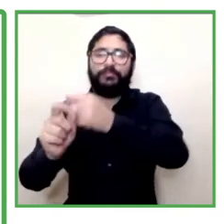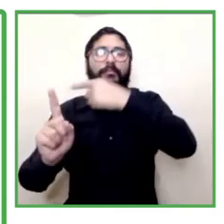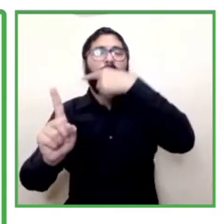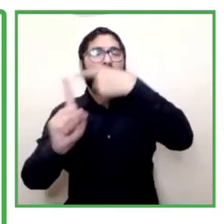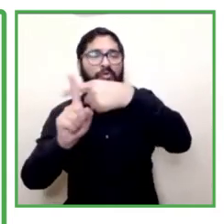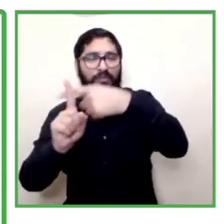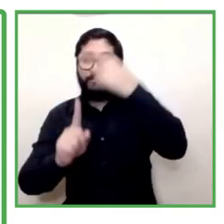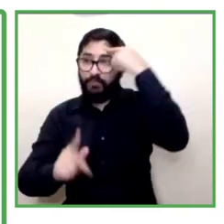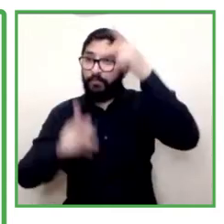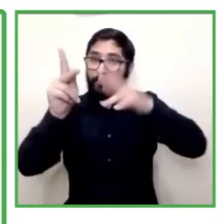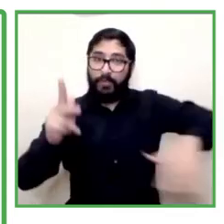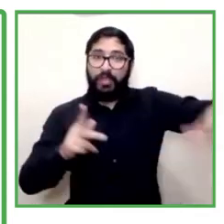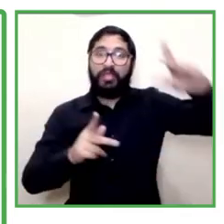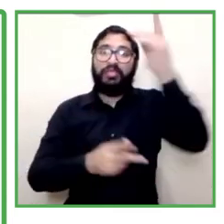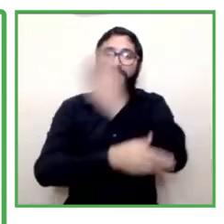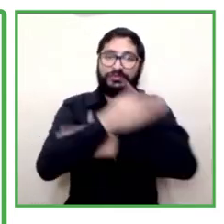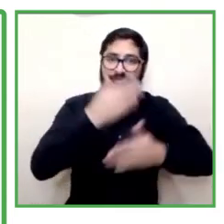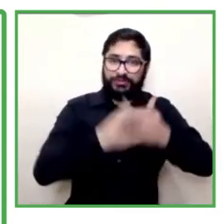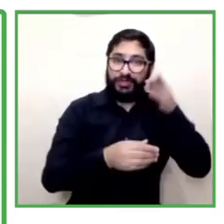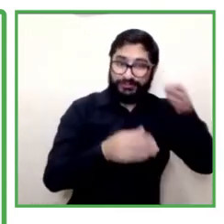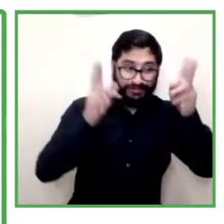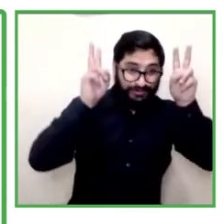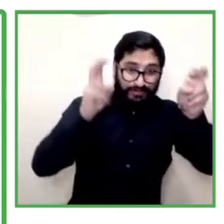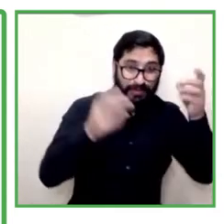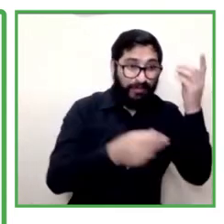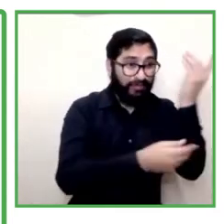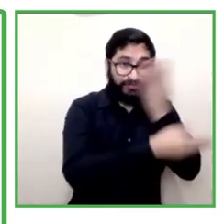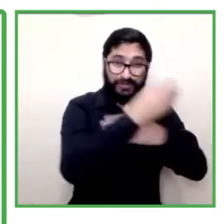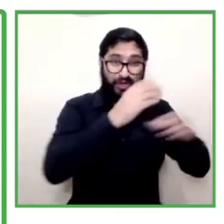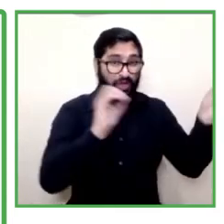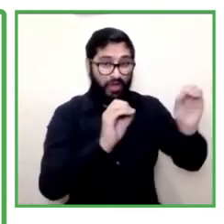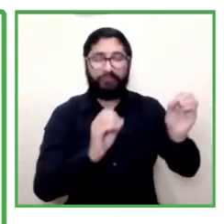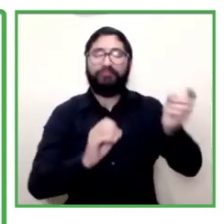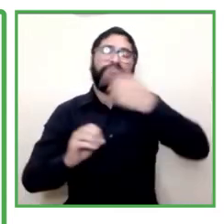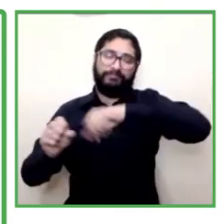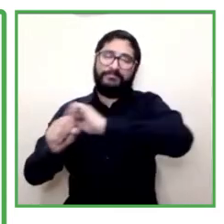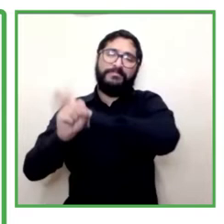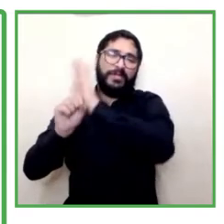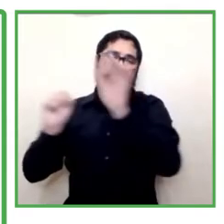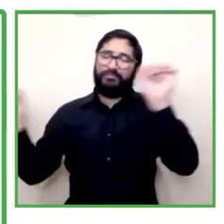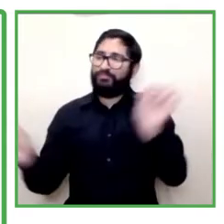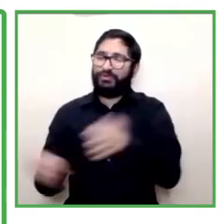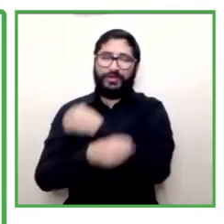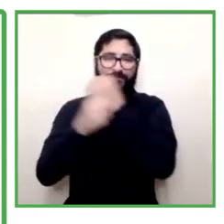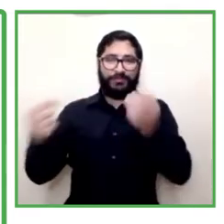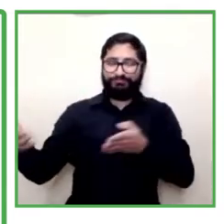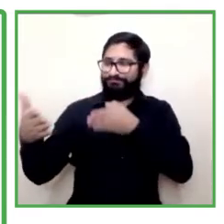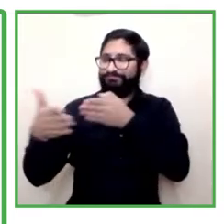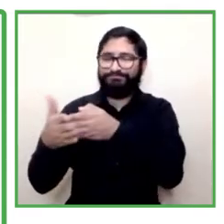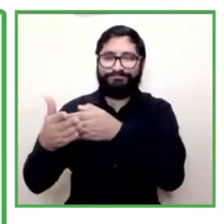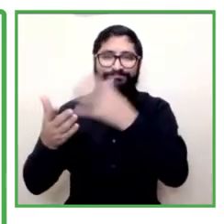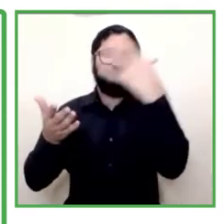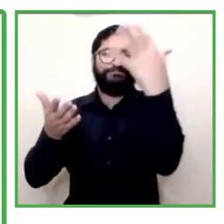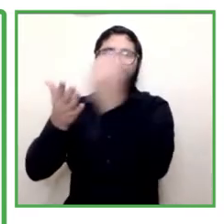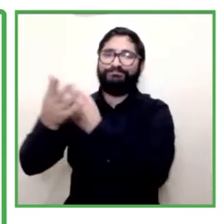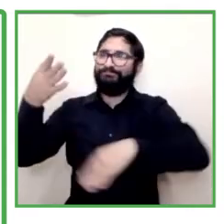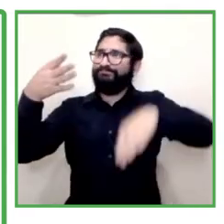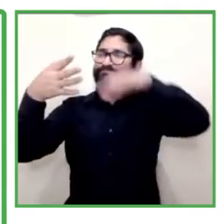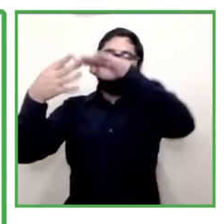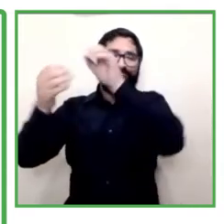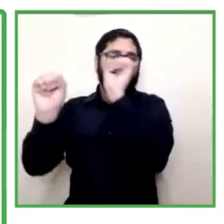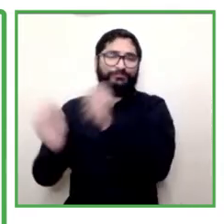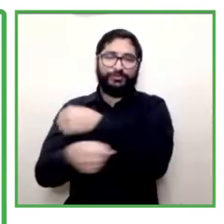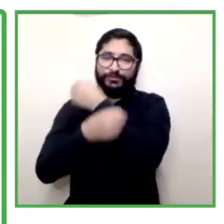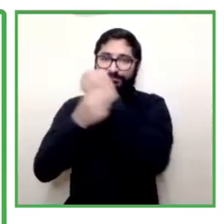this pandemic situation without it we wouldn't have managed this connection and it is a challenge that we need to